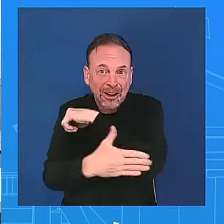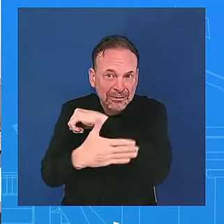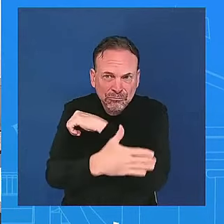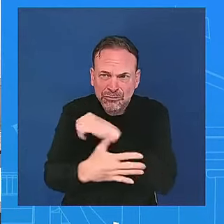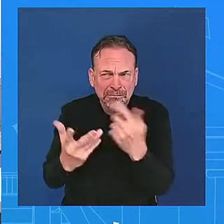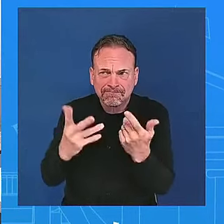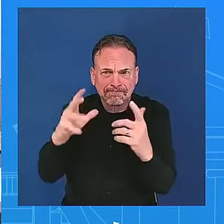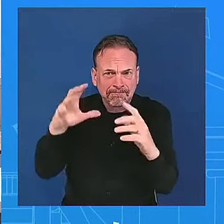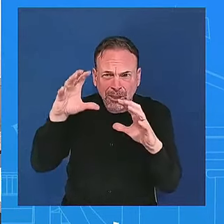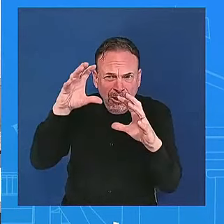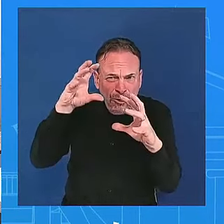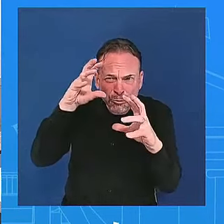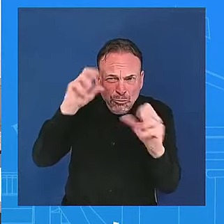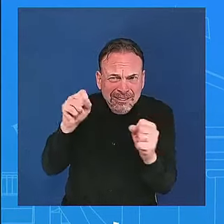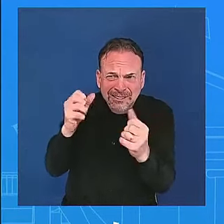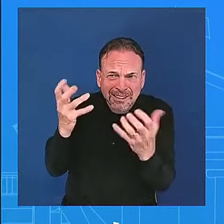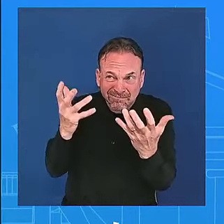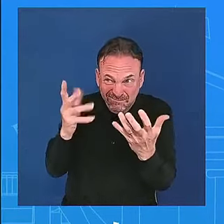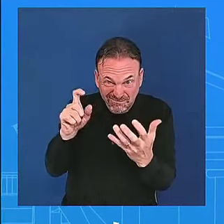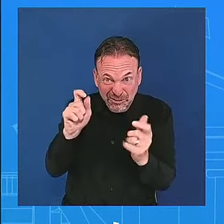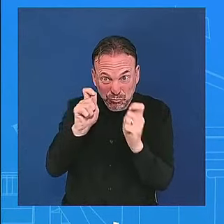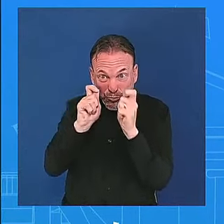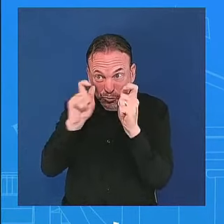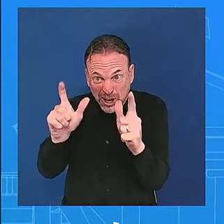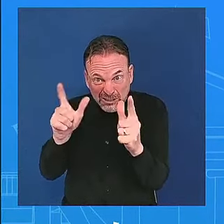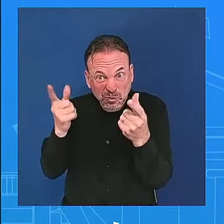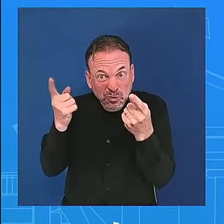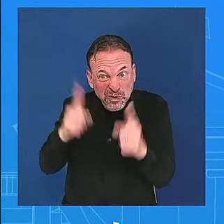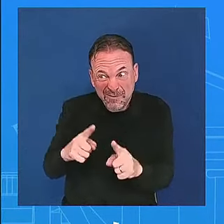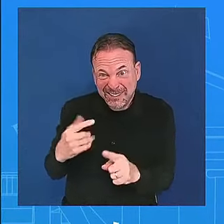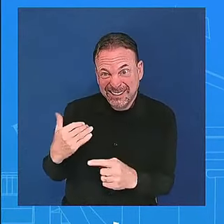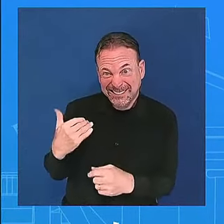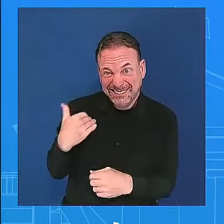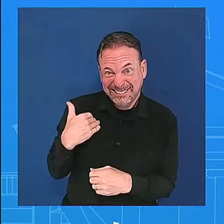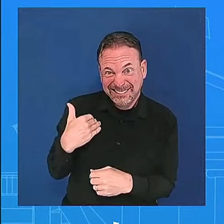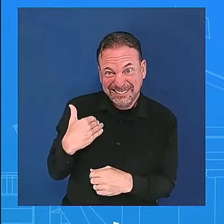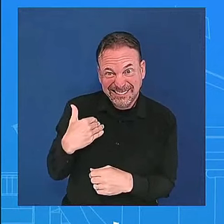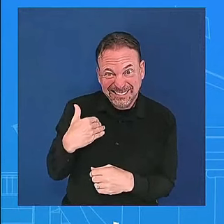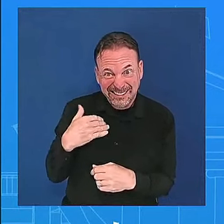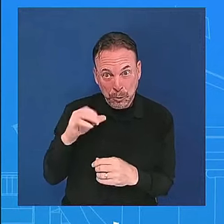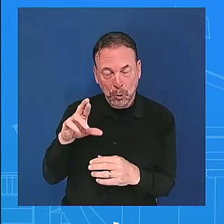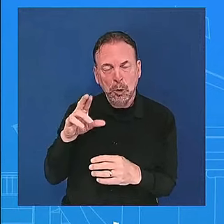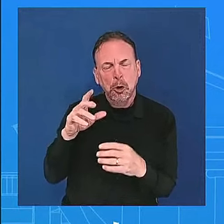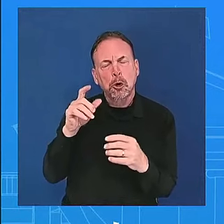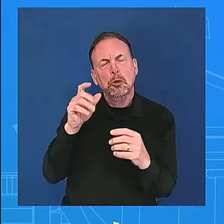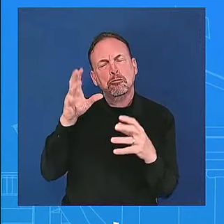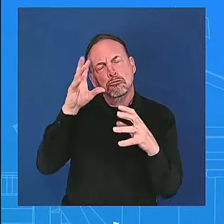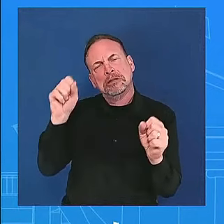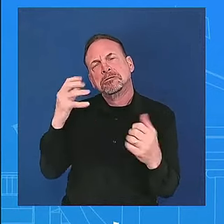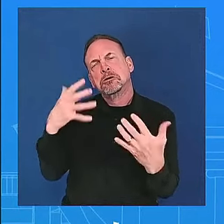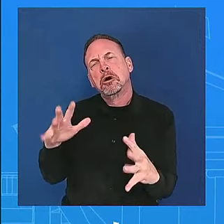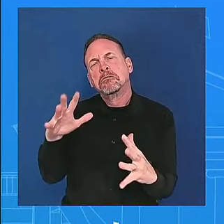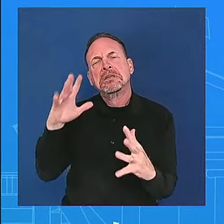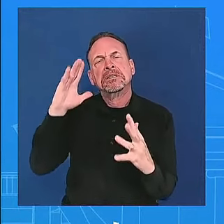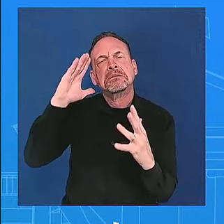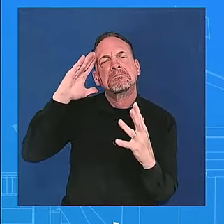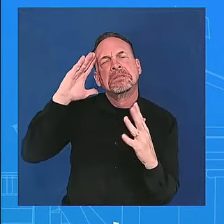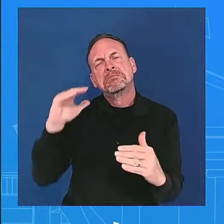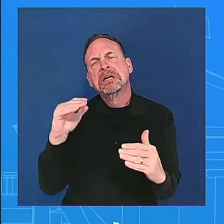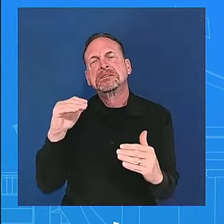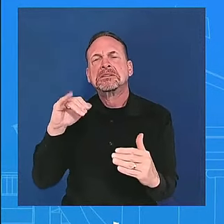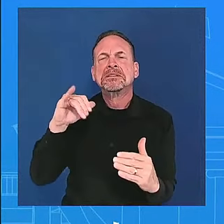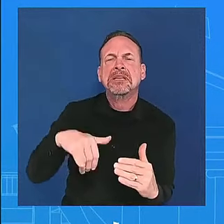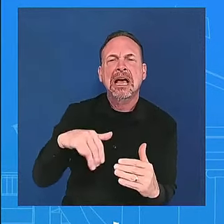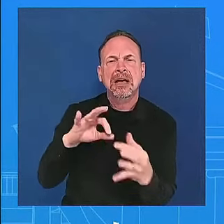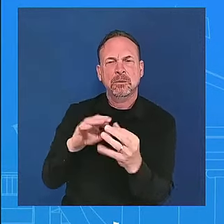recent days so again i'm not going to get into immediate uh comment on the idea of strike uh so that that's something i'm going to do at this